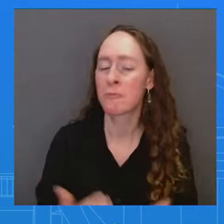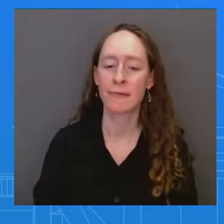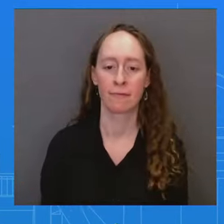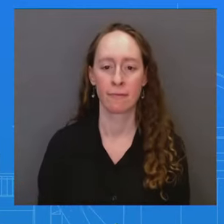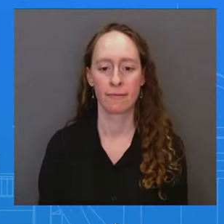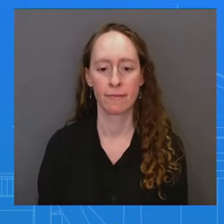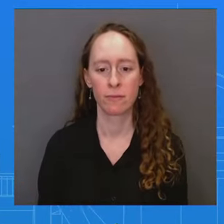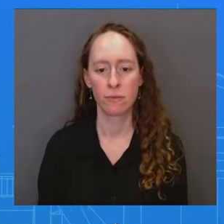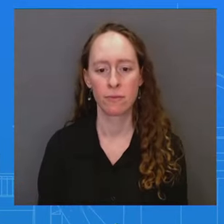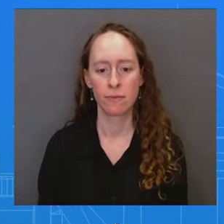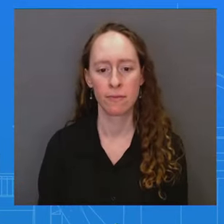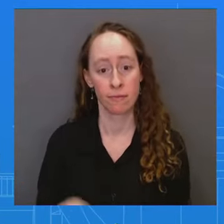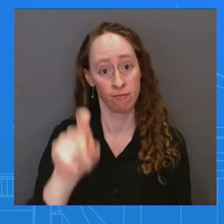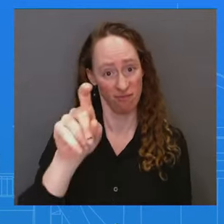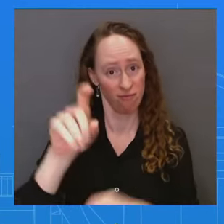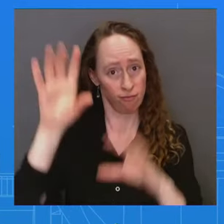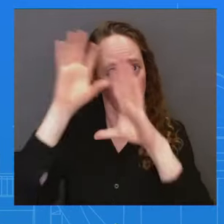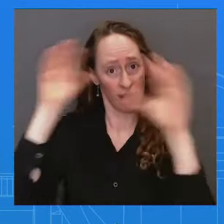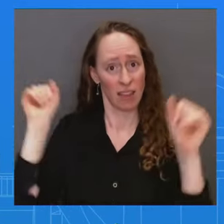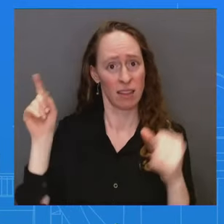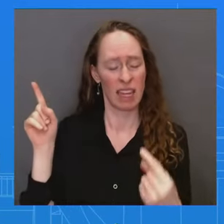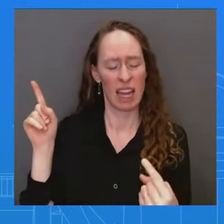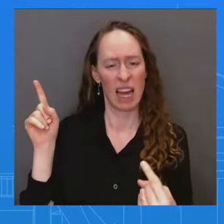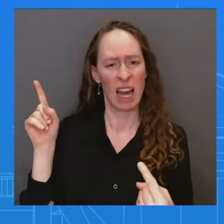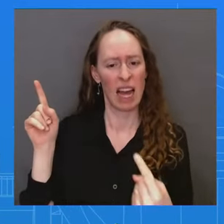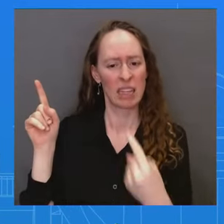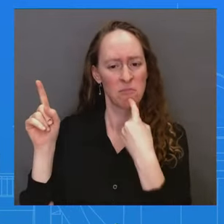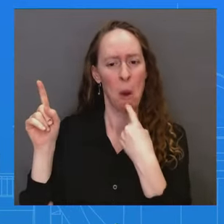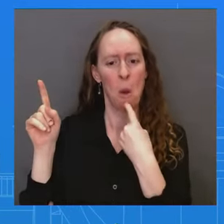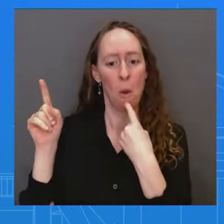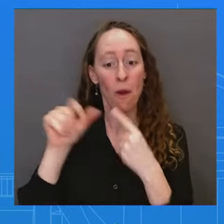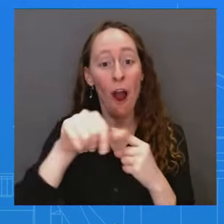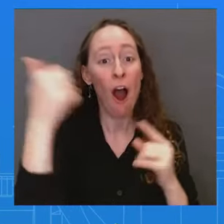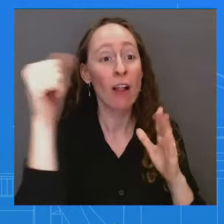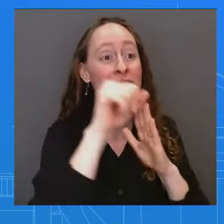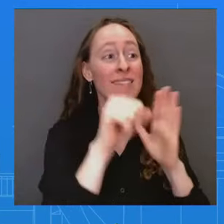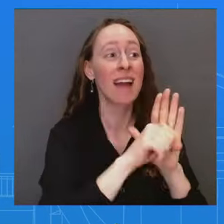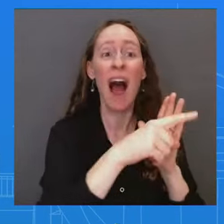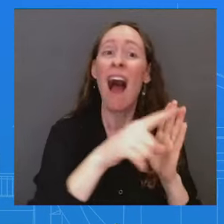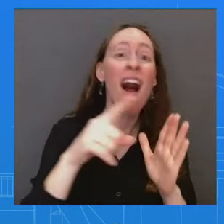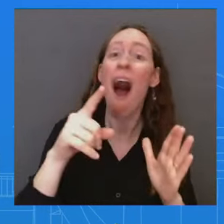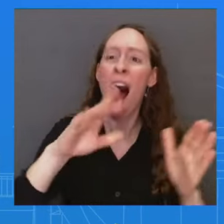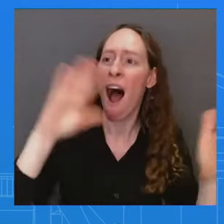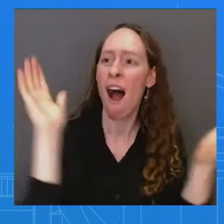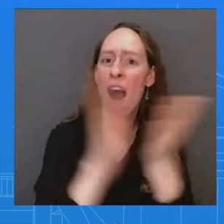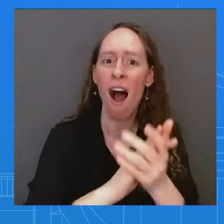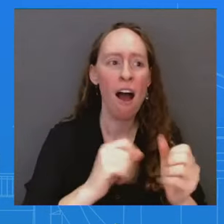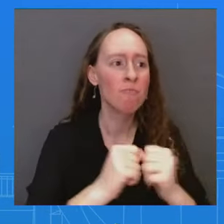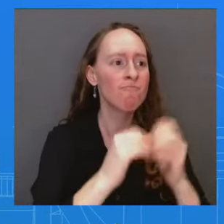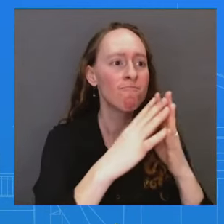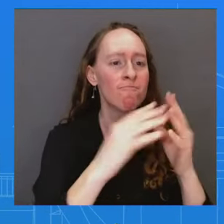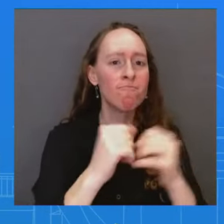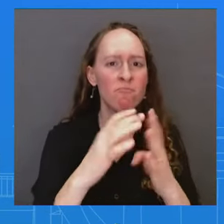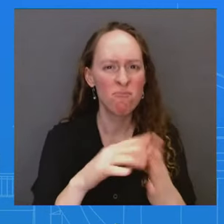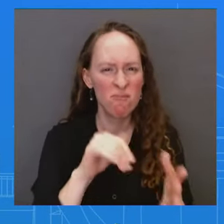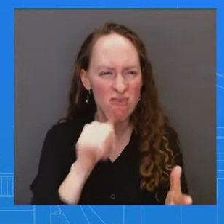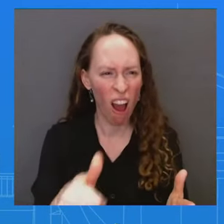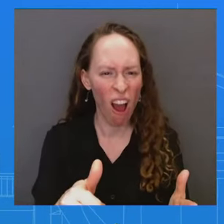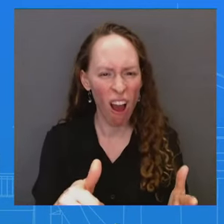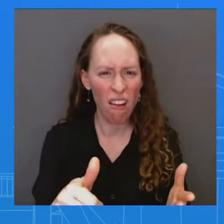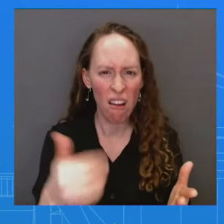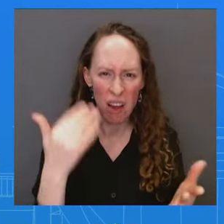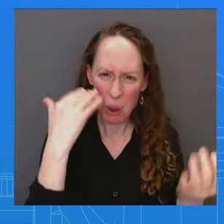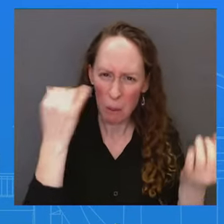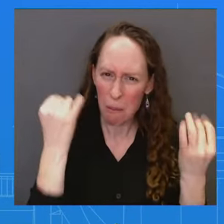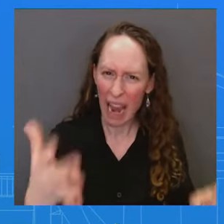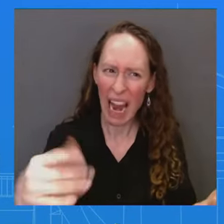been embraced rapidly by some of these states experiencing a rash of, you know, violent murders and other violent murders? I the president has been